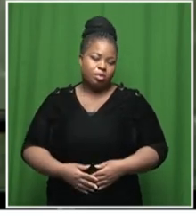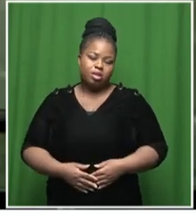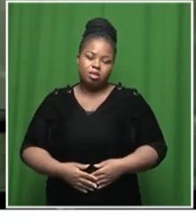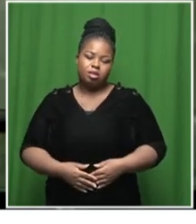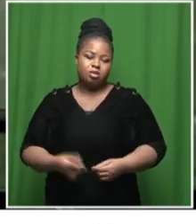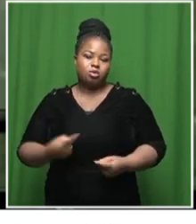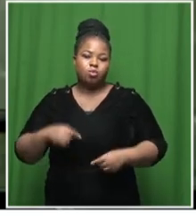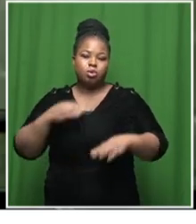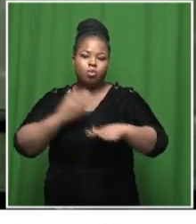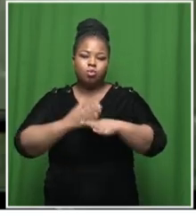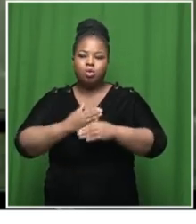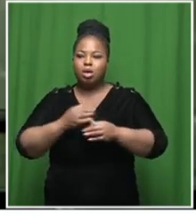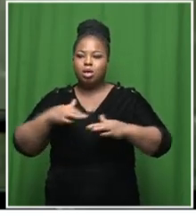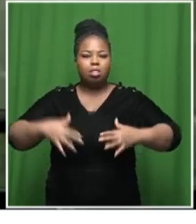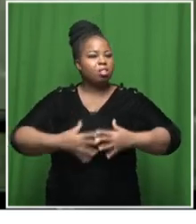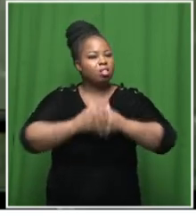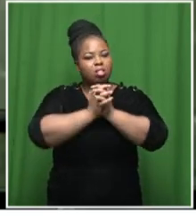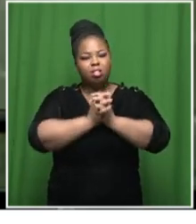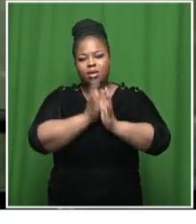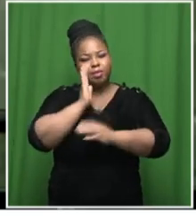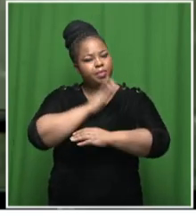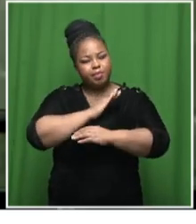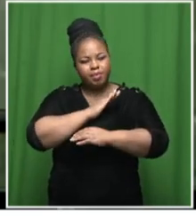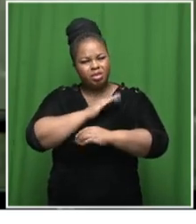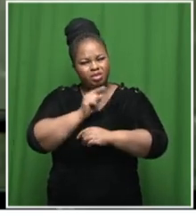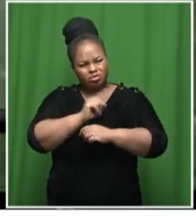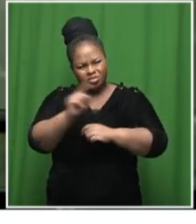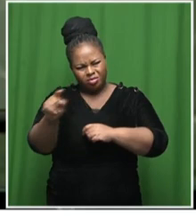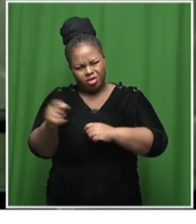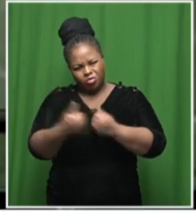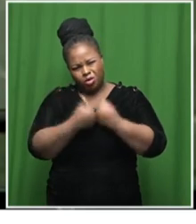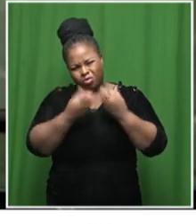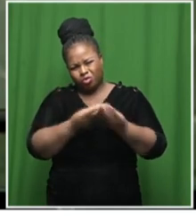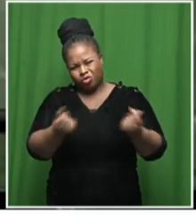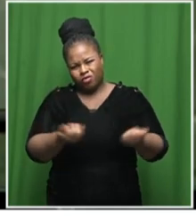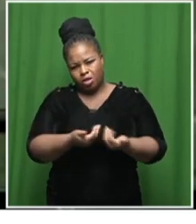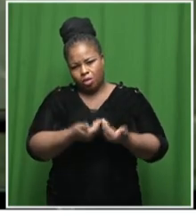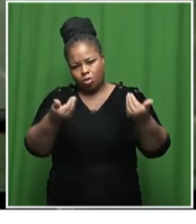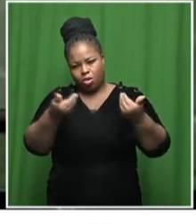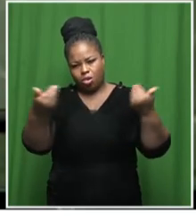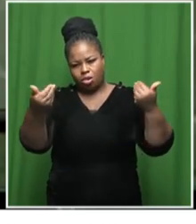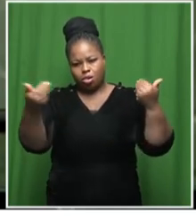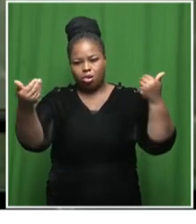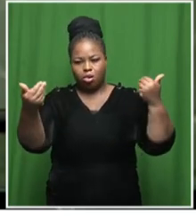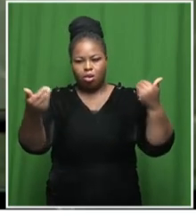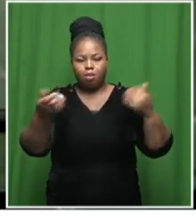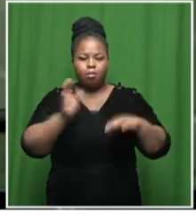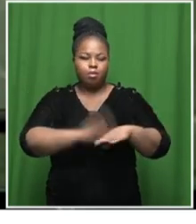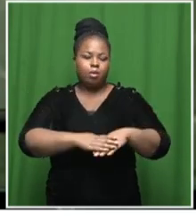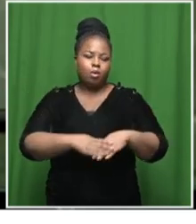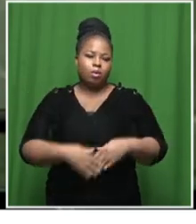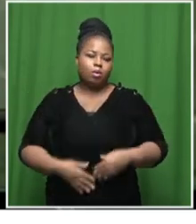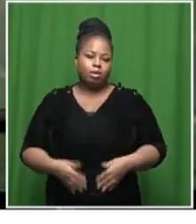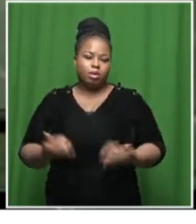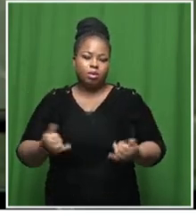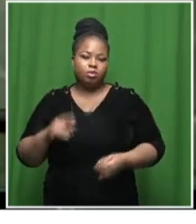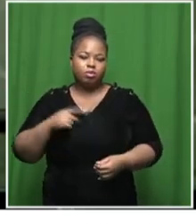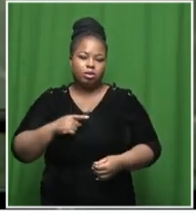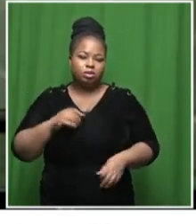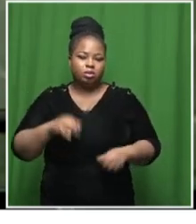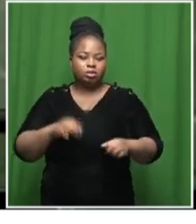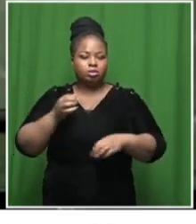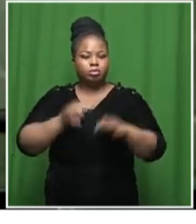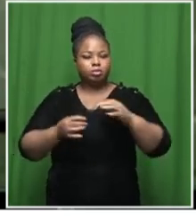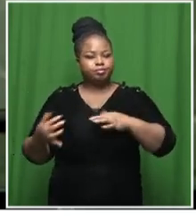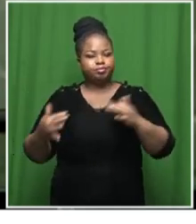working collectively to address these challenges we have grown further apart as geopolitical